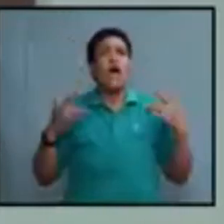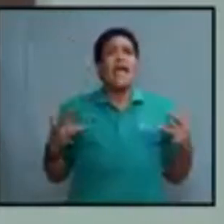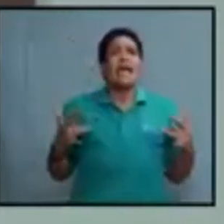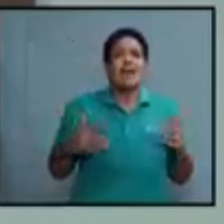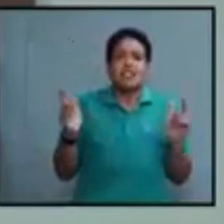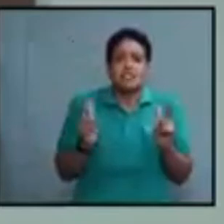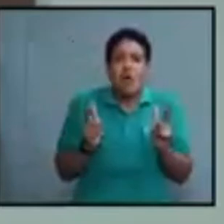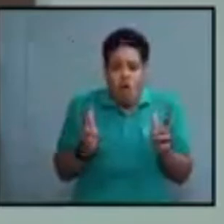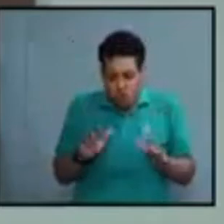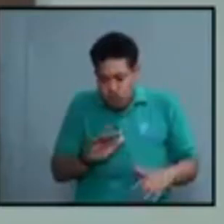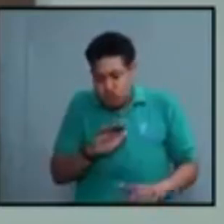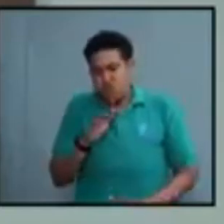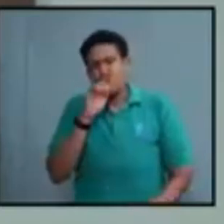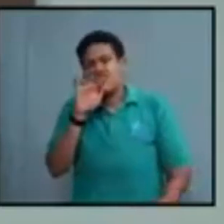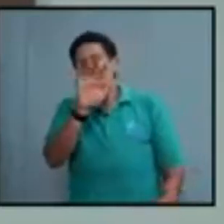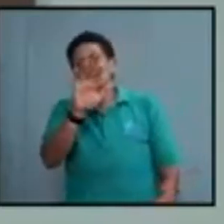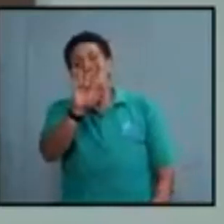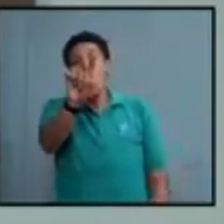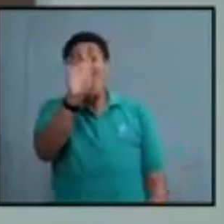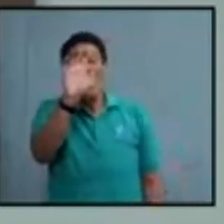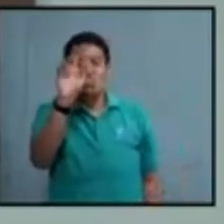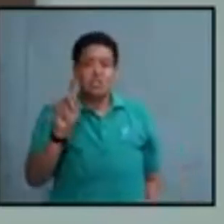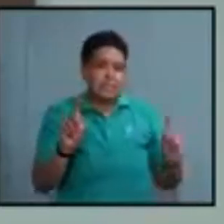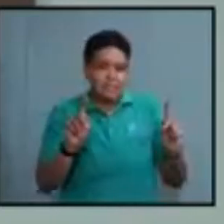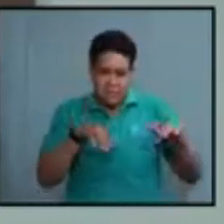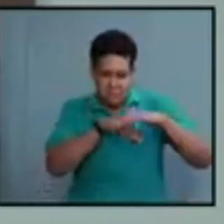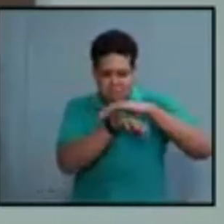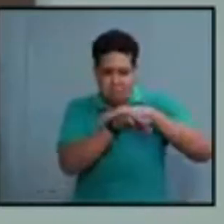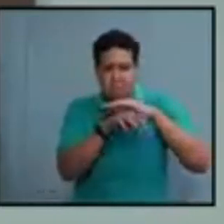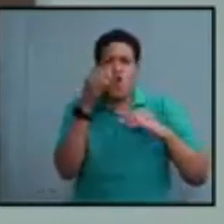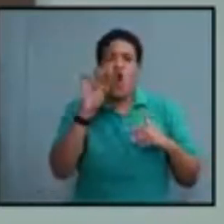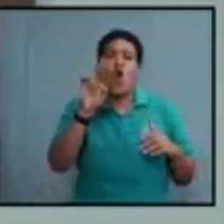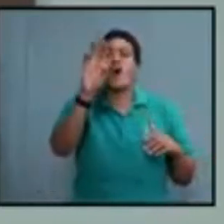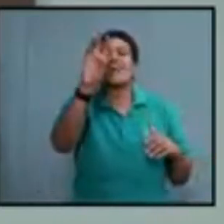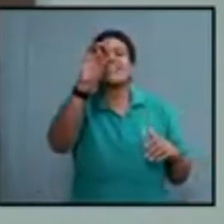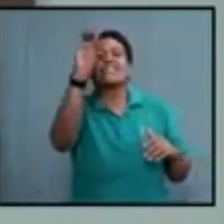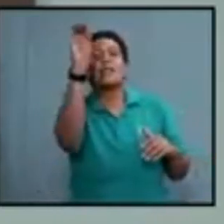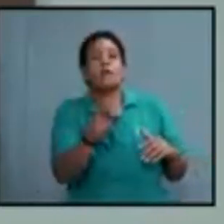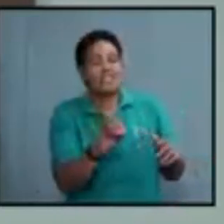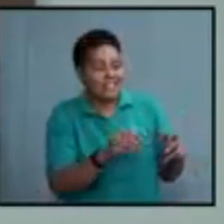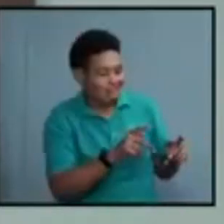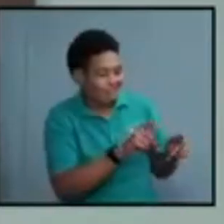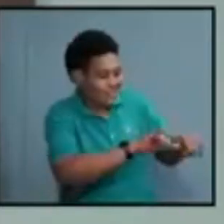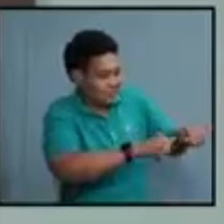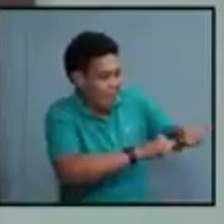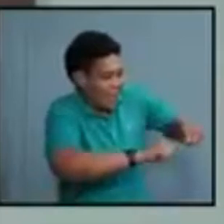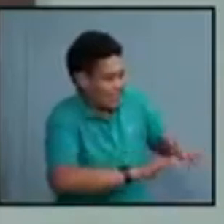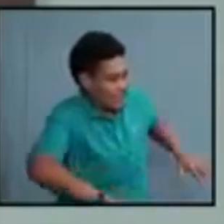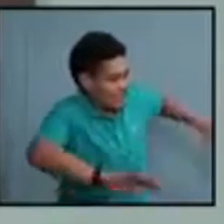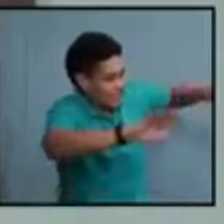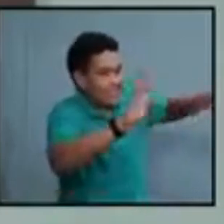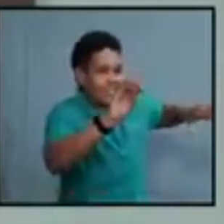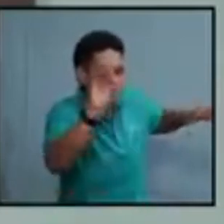is either 100 persons or 60% of capacity of the venue,